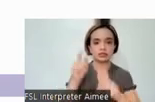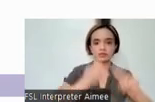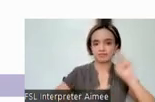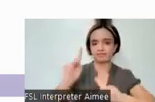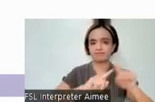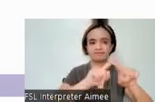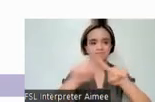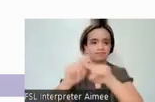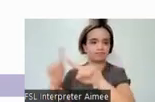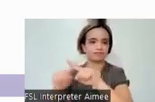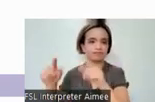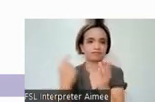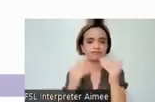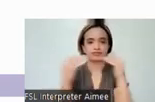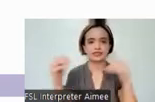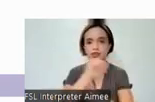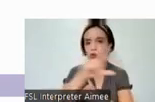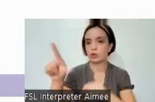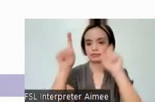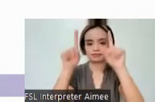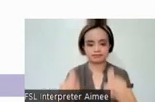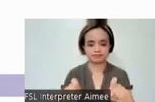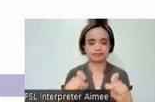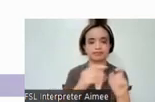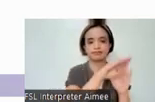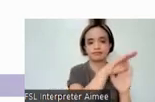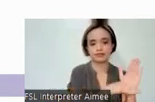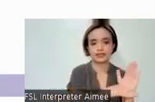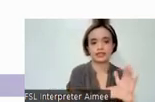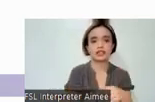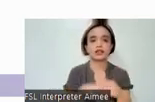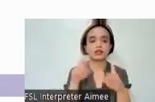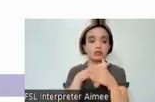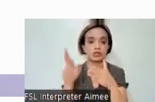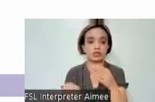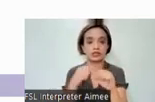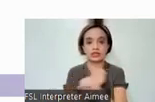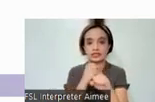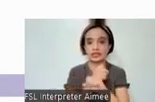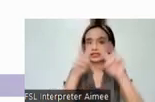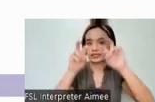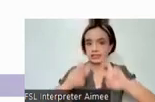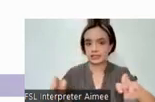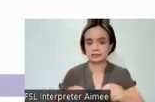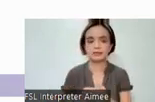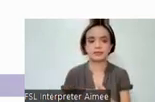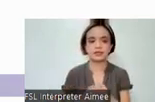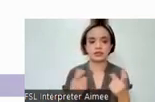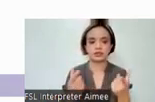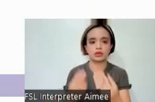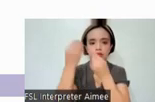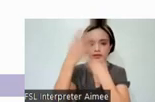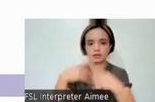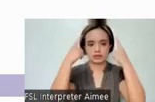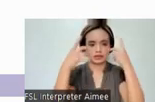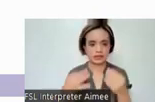different grade levels for each test item. The results of this statistical analysis then informed our decision on whether